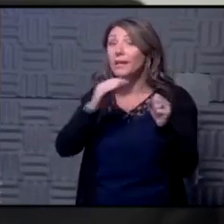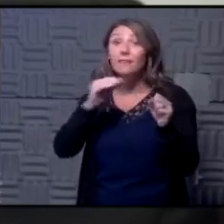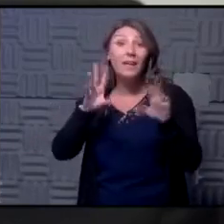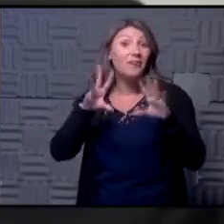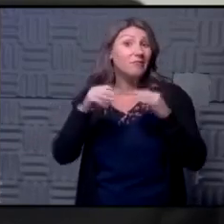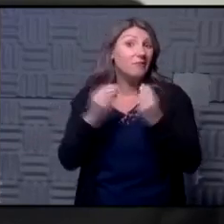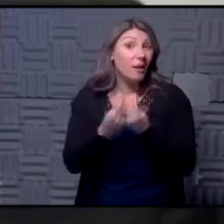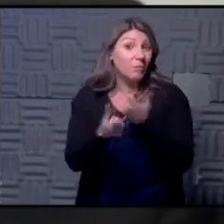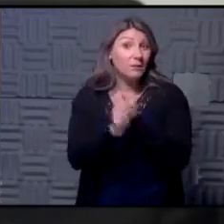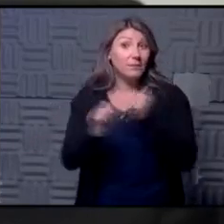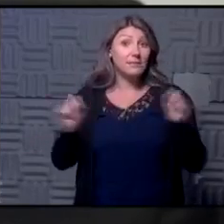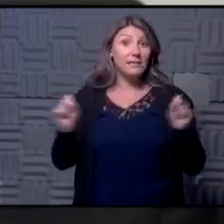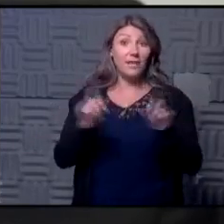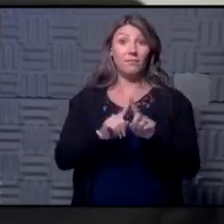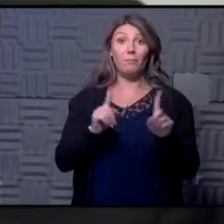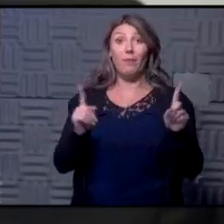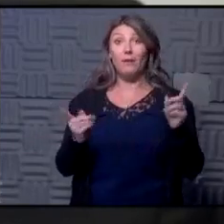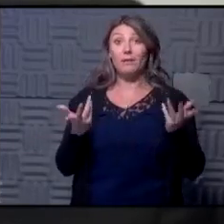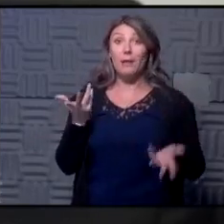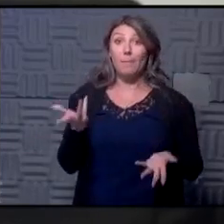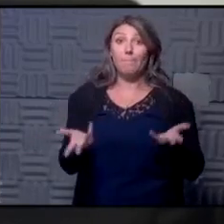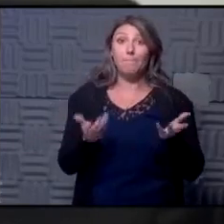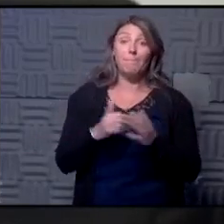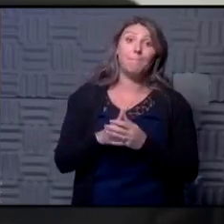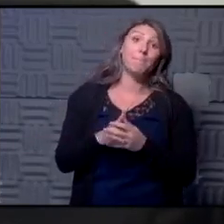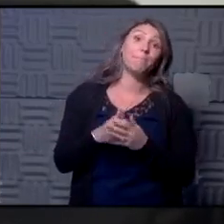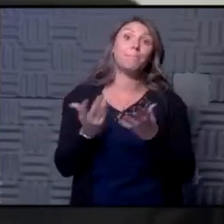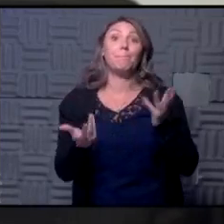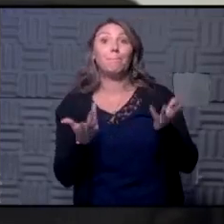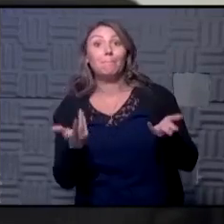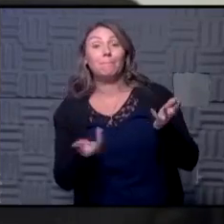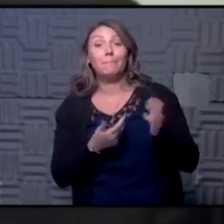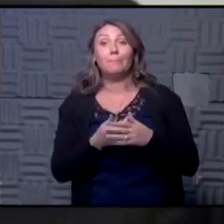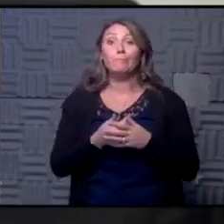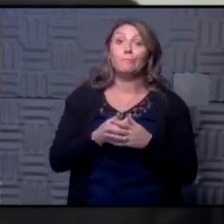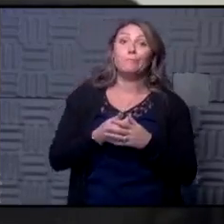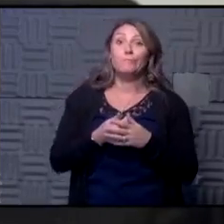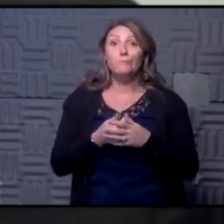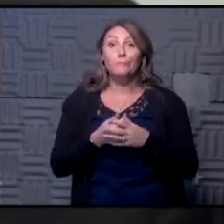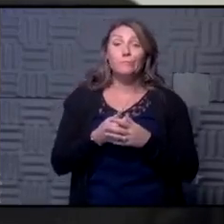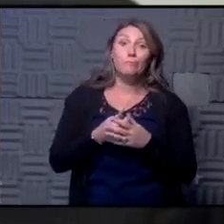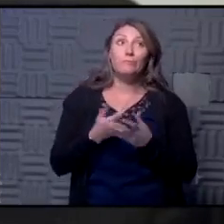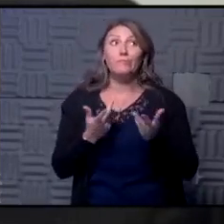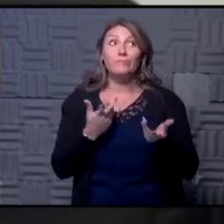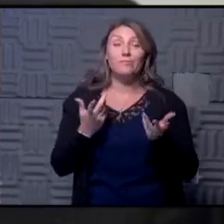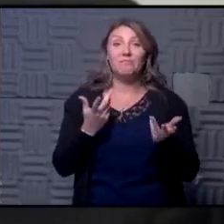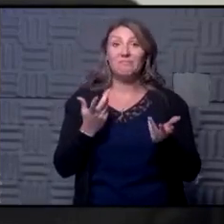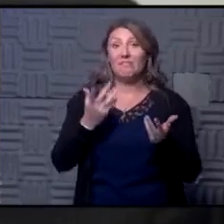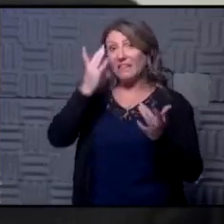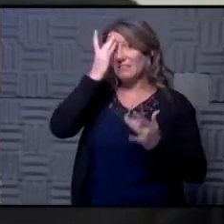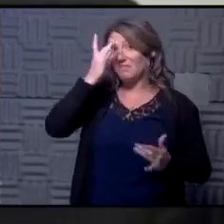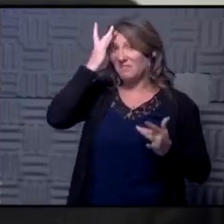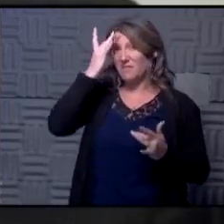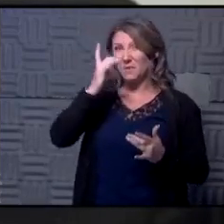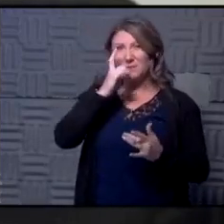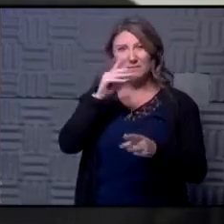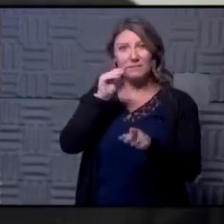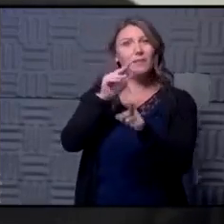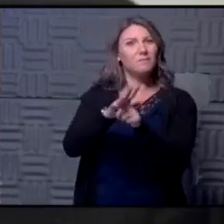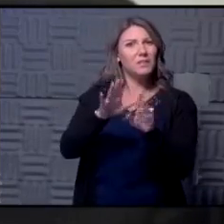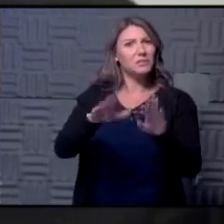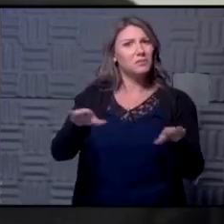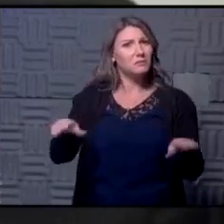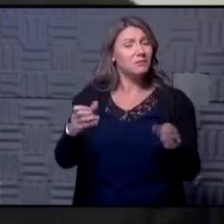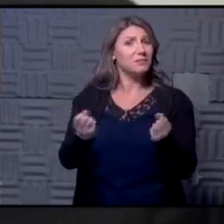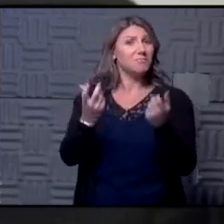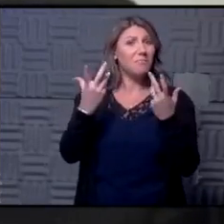um but um now we know you know the the uh the virus doesn't affect children as as